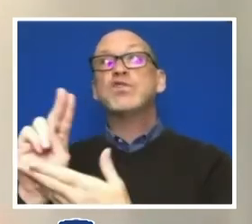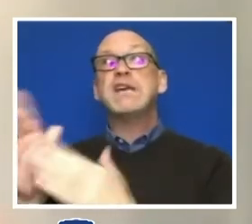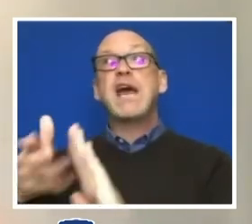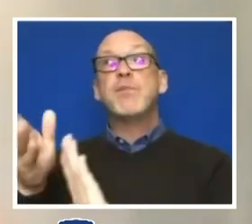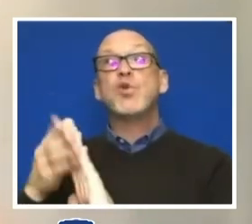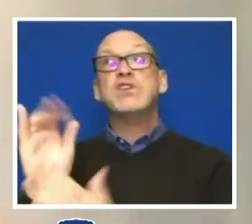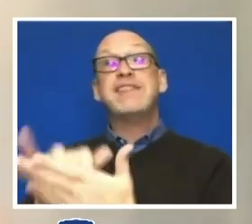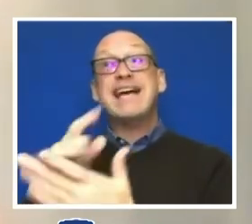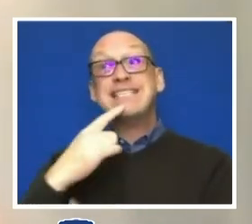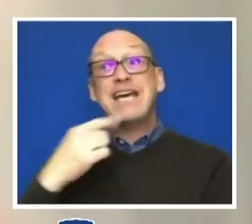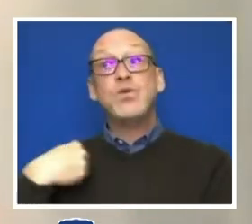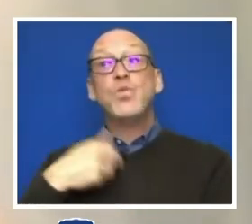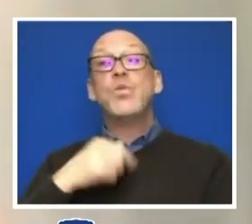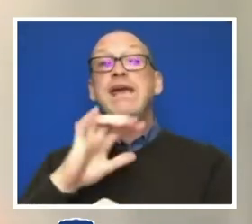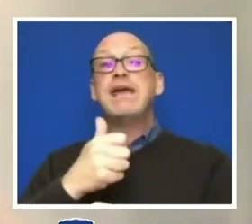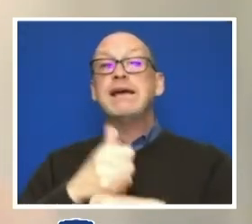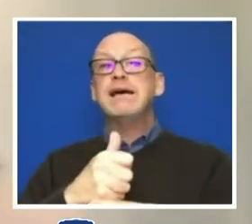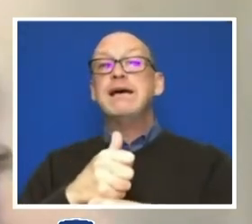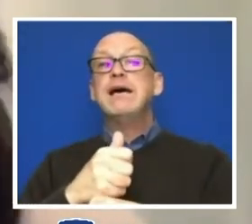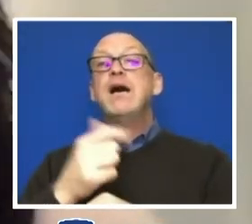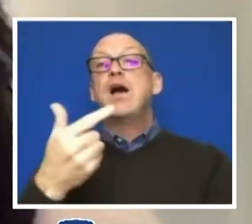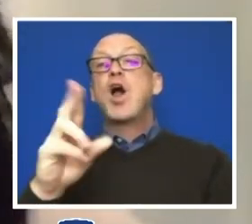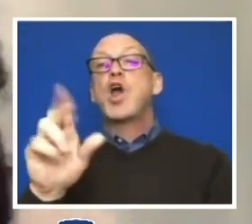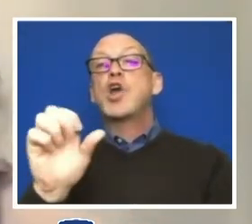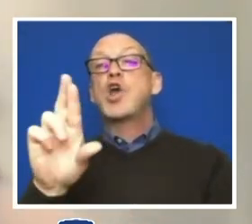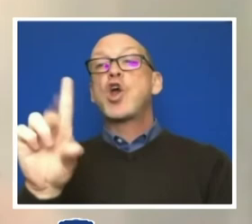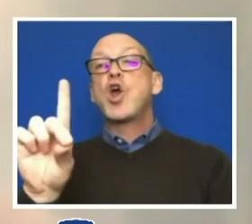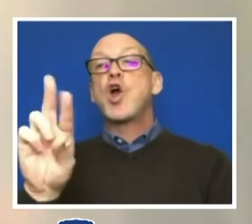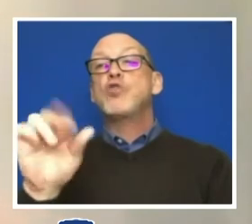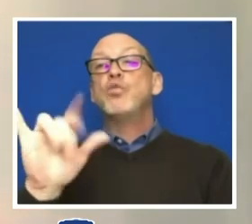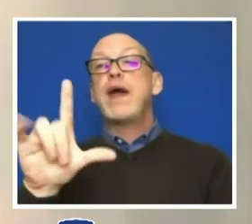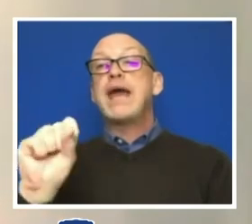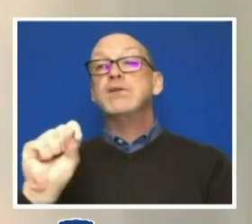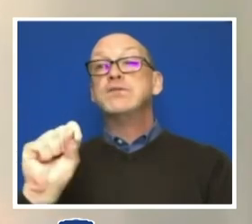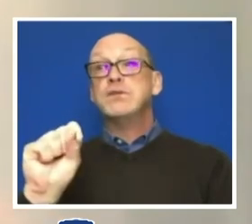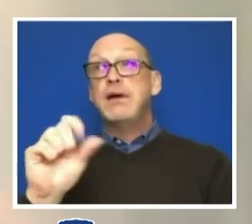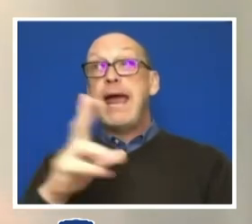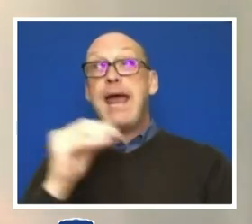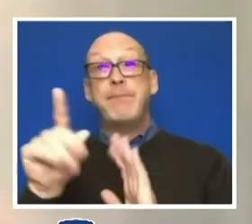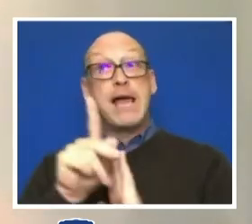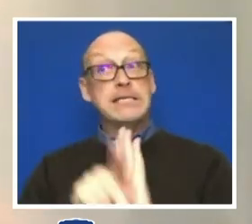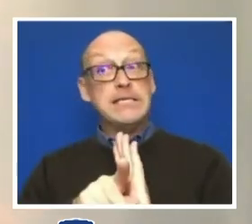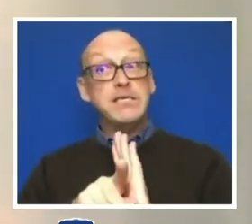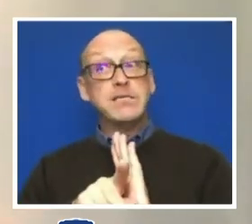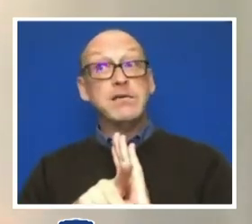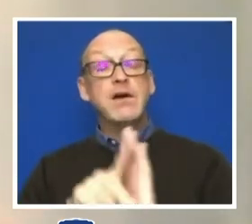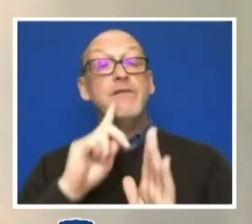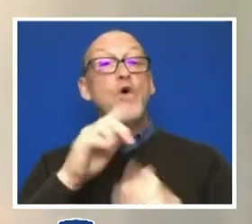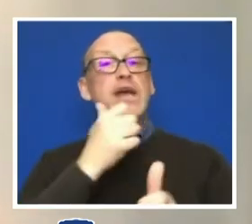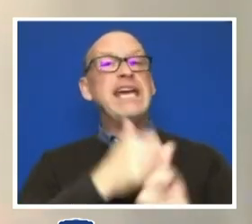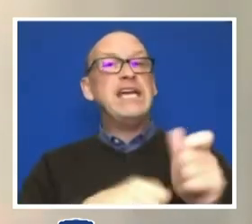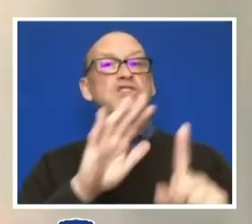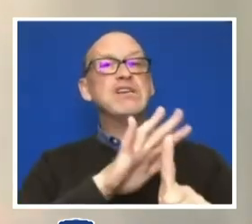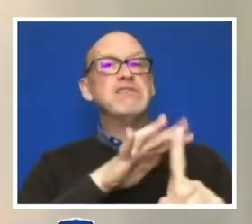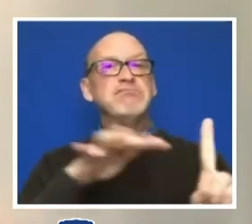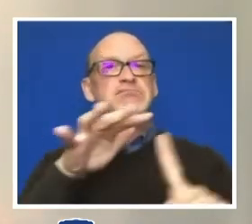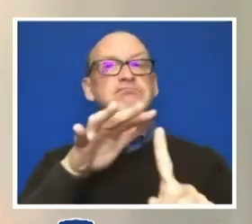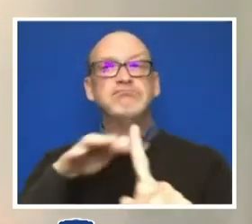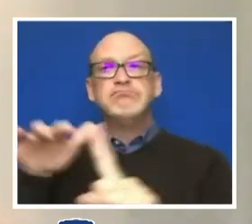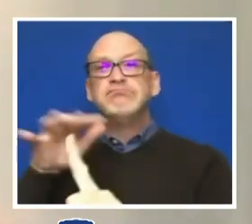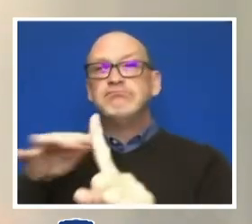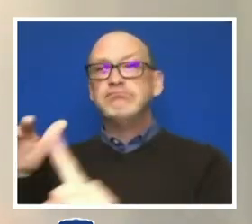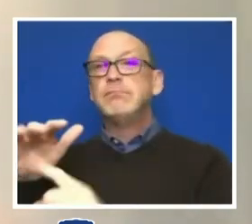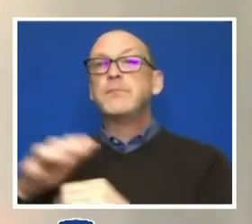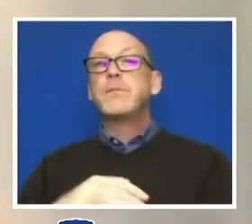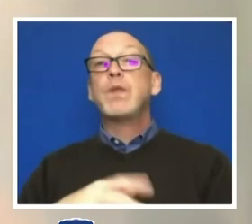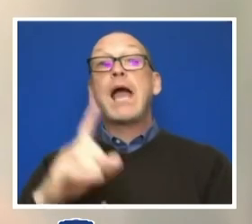said, we can then establish guardrails in our policies and examine the facts in each of those scenarios, particularly with some of the ones I think